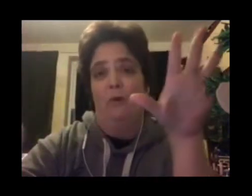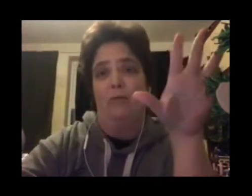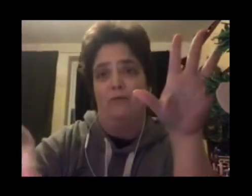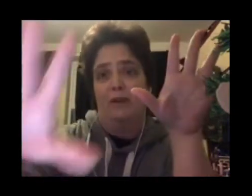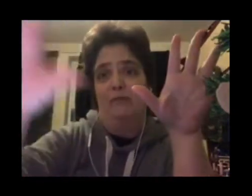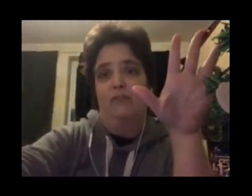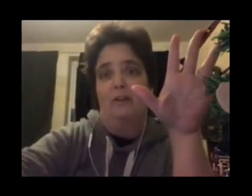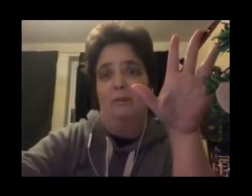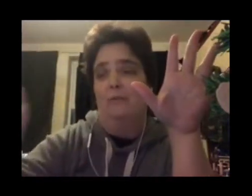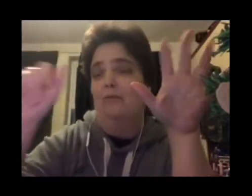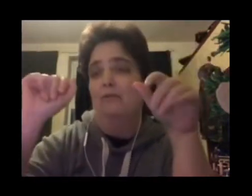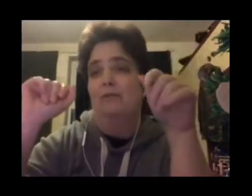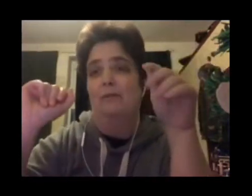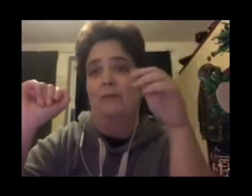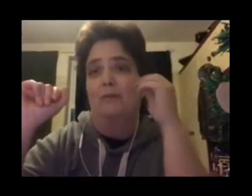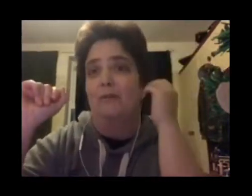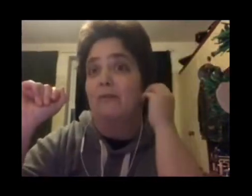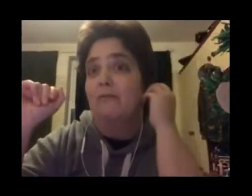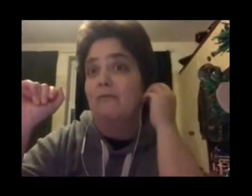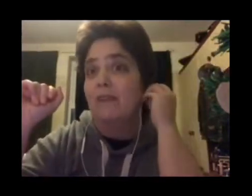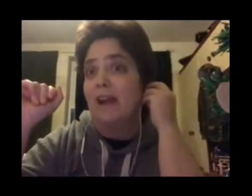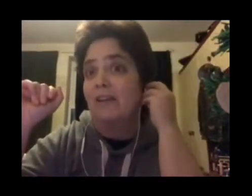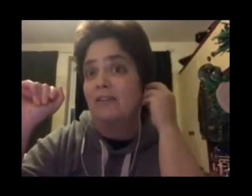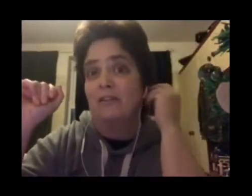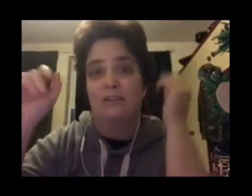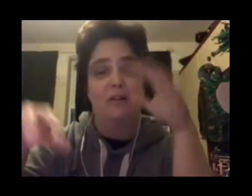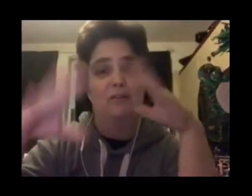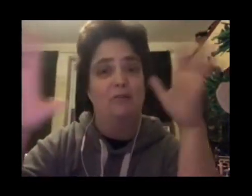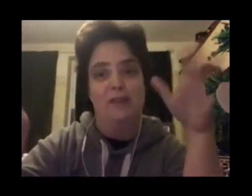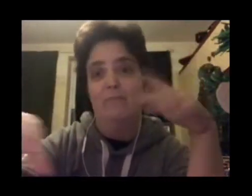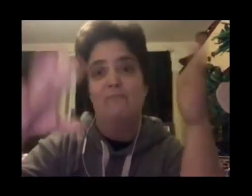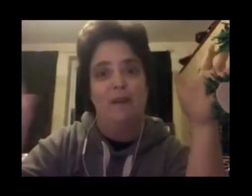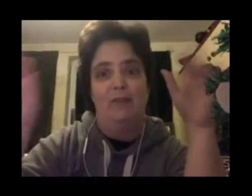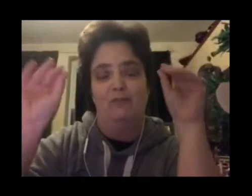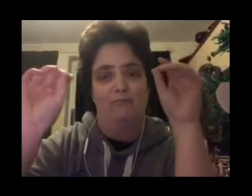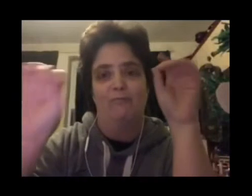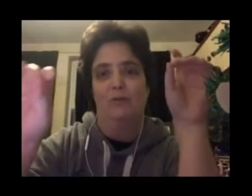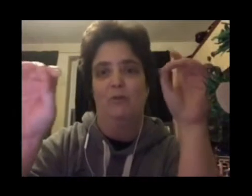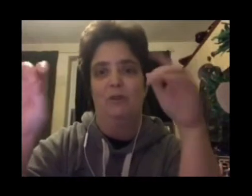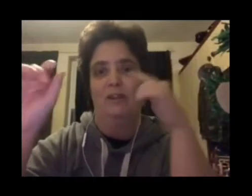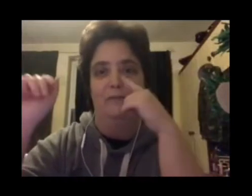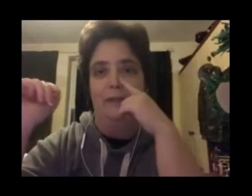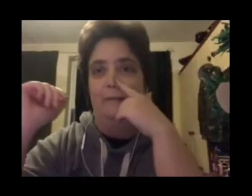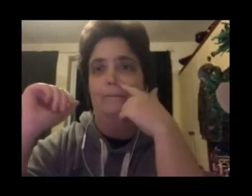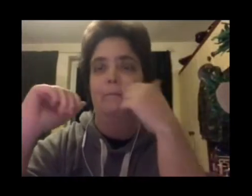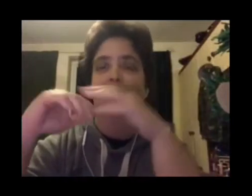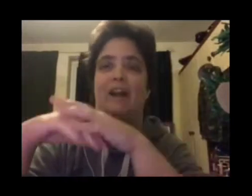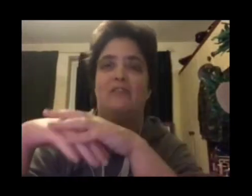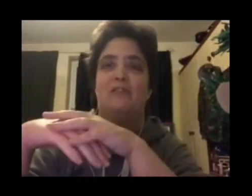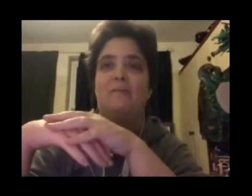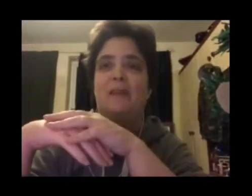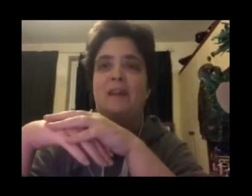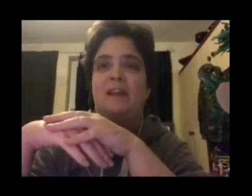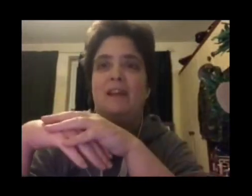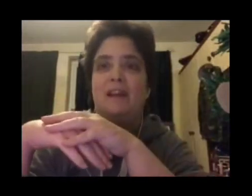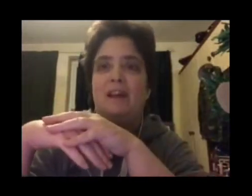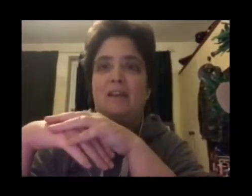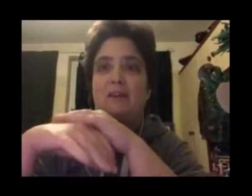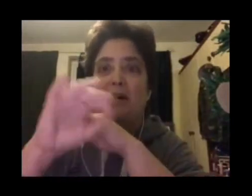or hopefully it will show up on the screen once I do a reaction start doing the actual recording of the reaction.